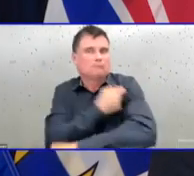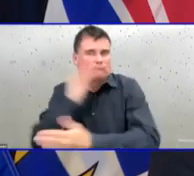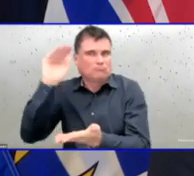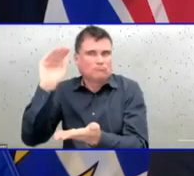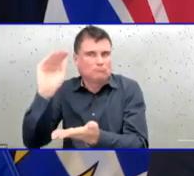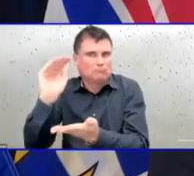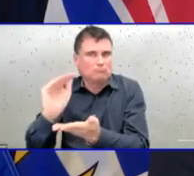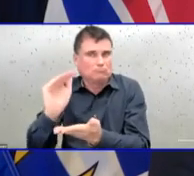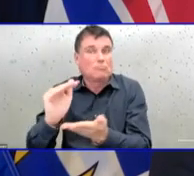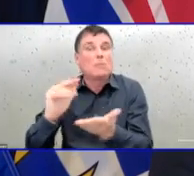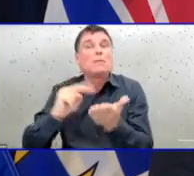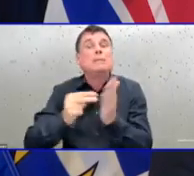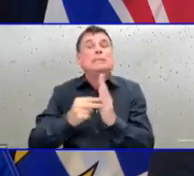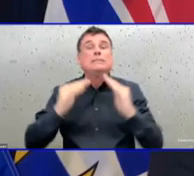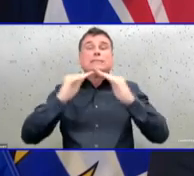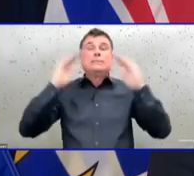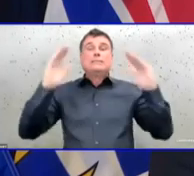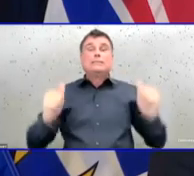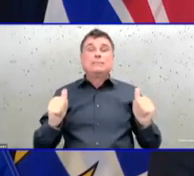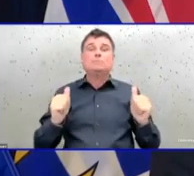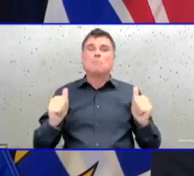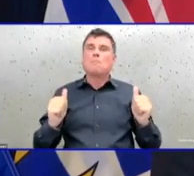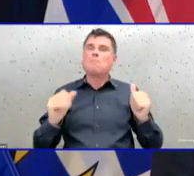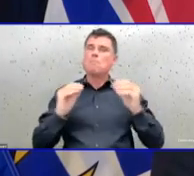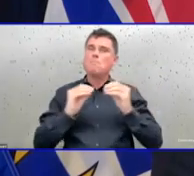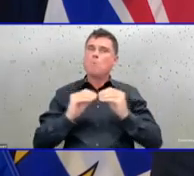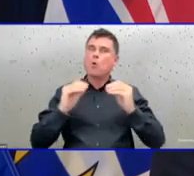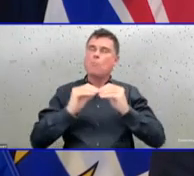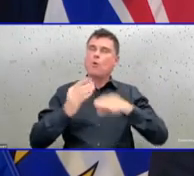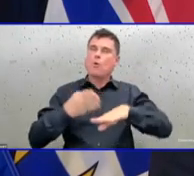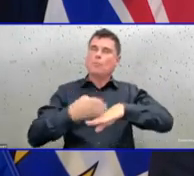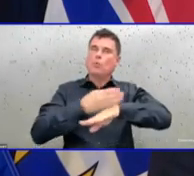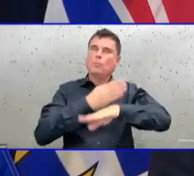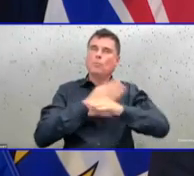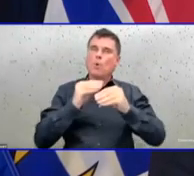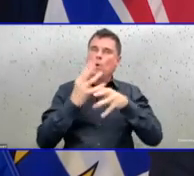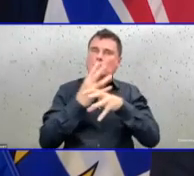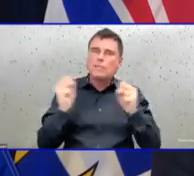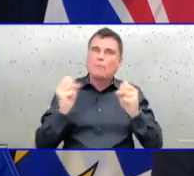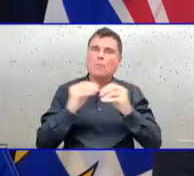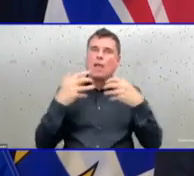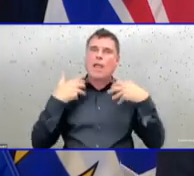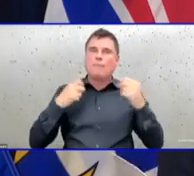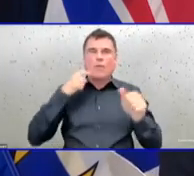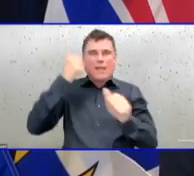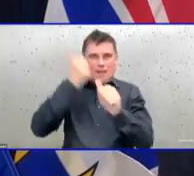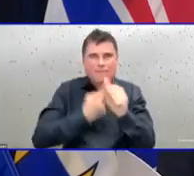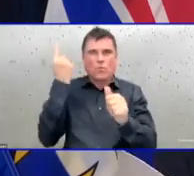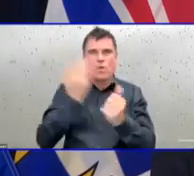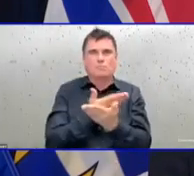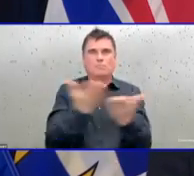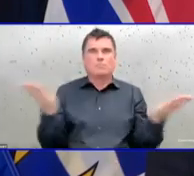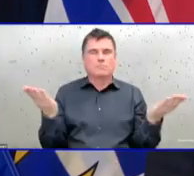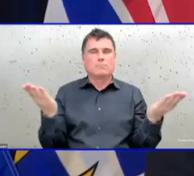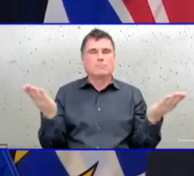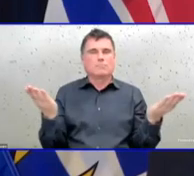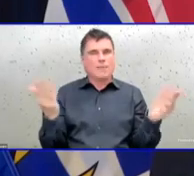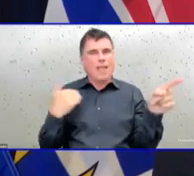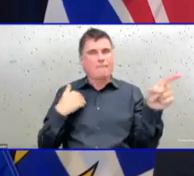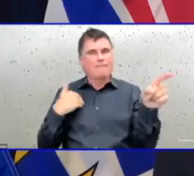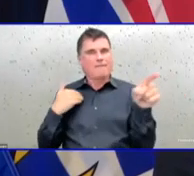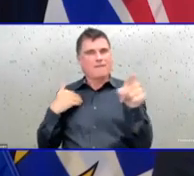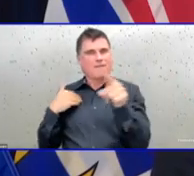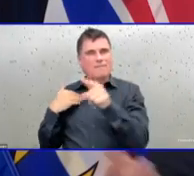families, safer for the community. And I'm very proud of everyone who's been involved in that. I also want to note just